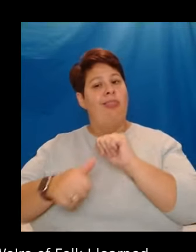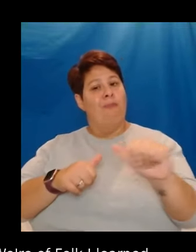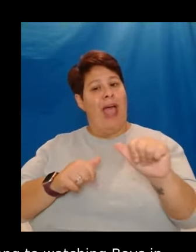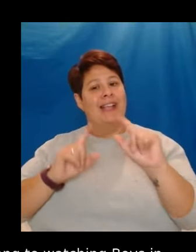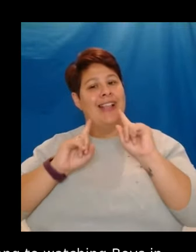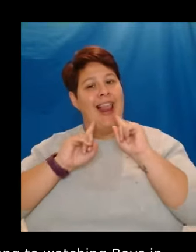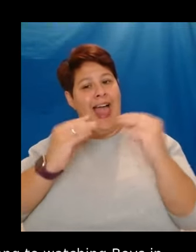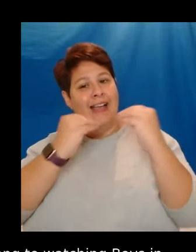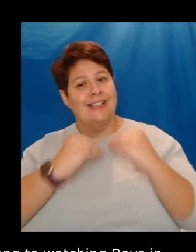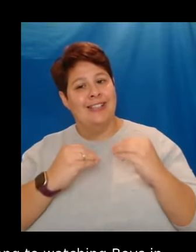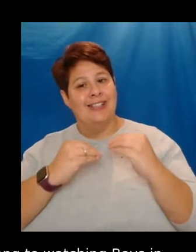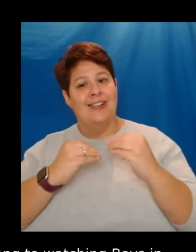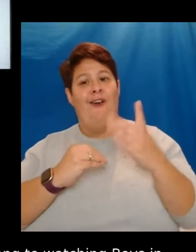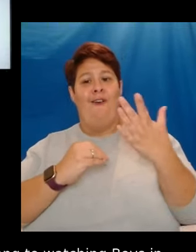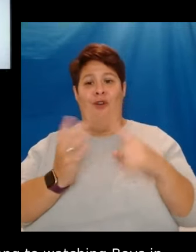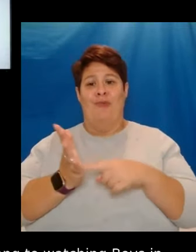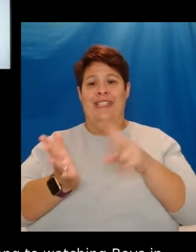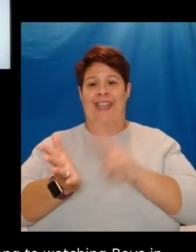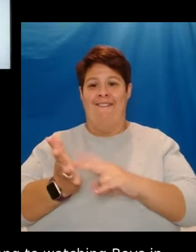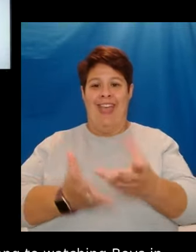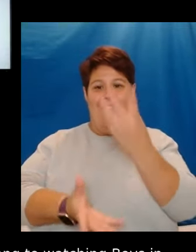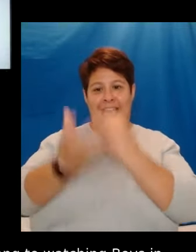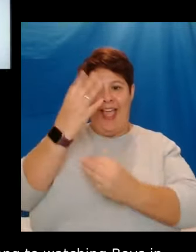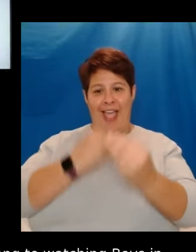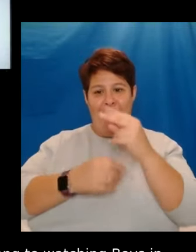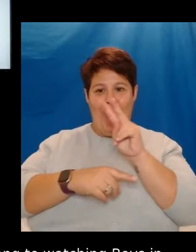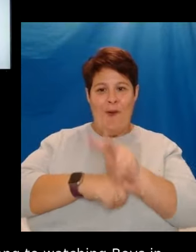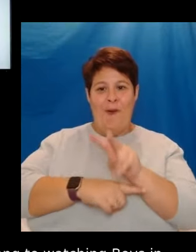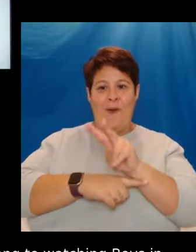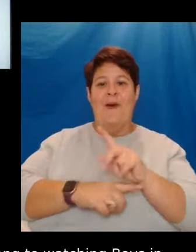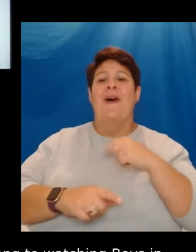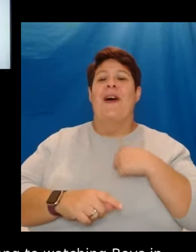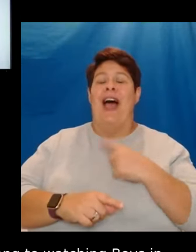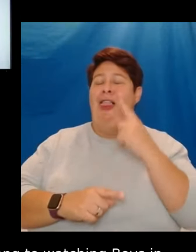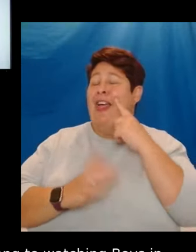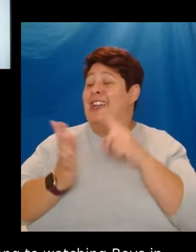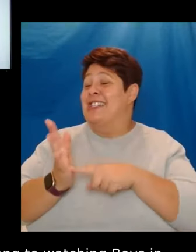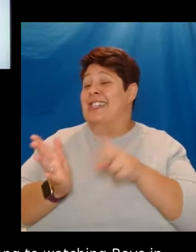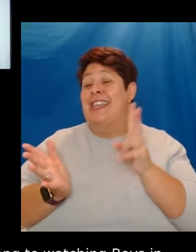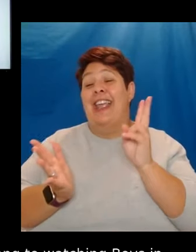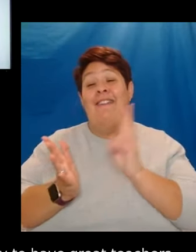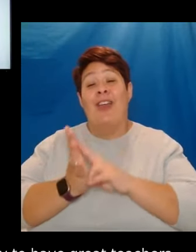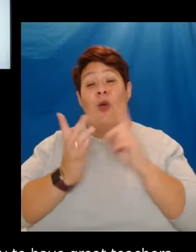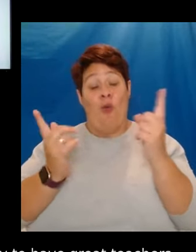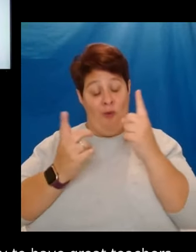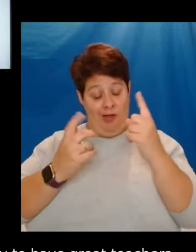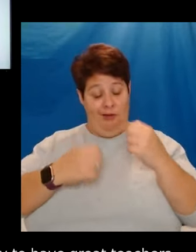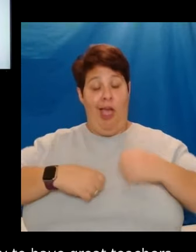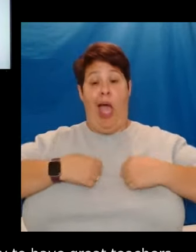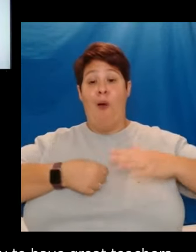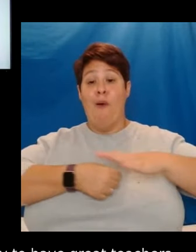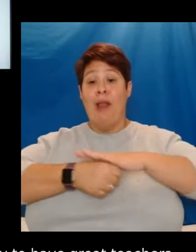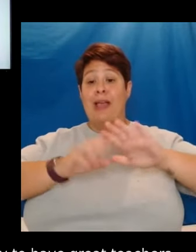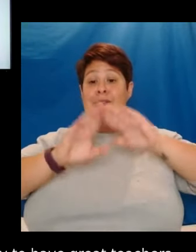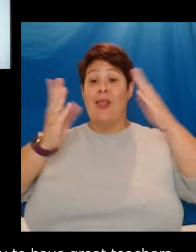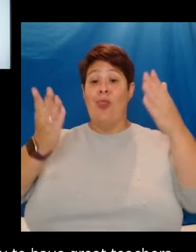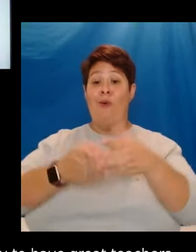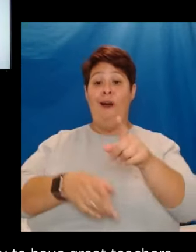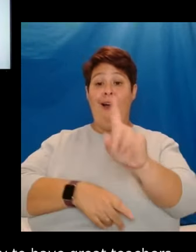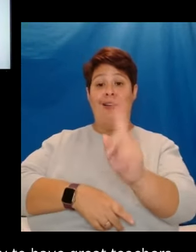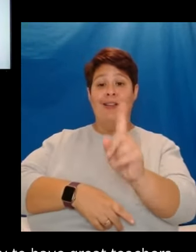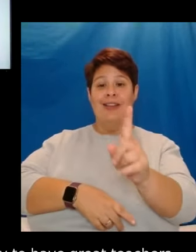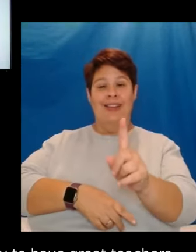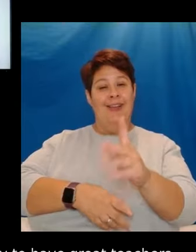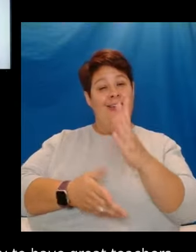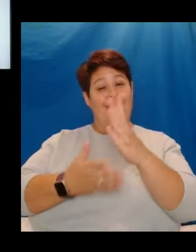always from TV. I think that TV is where we find our place in the world. And at the time of great cruelty,